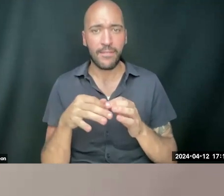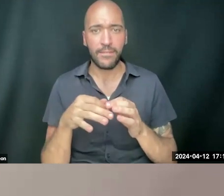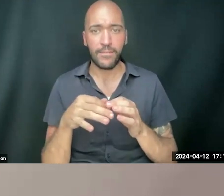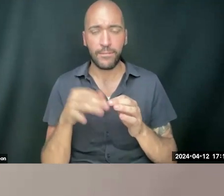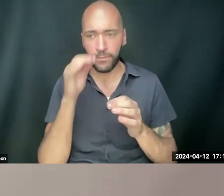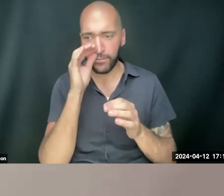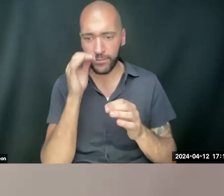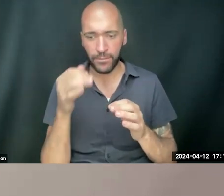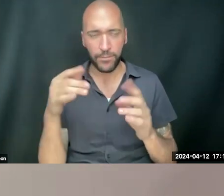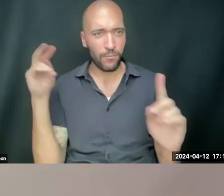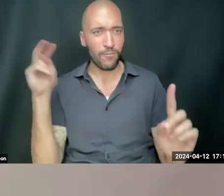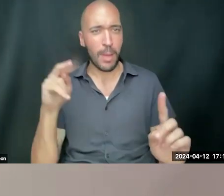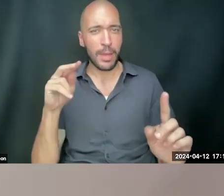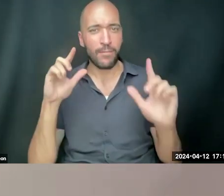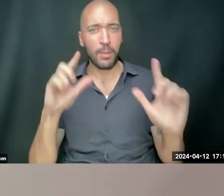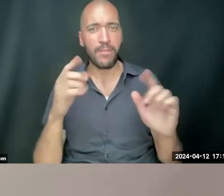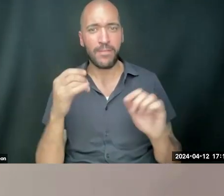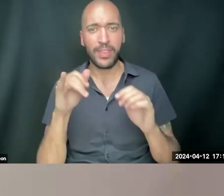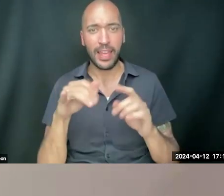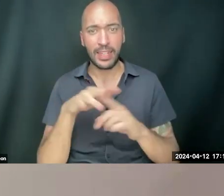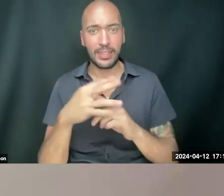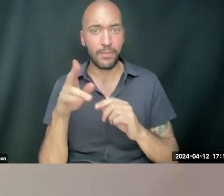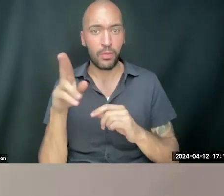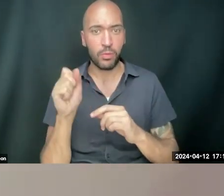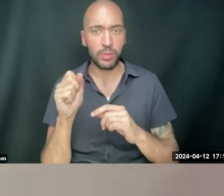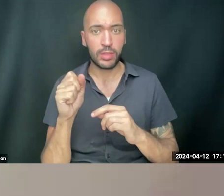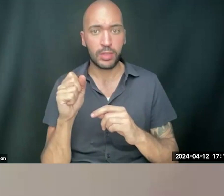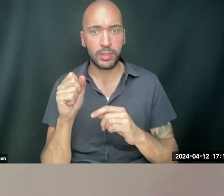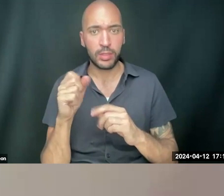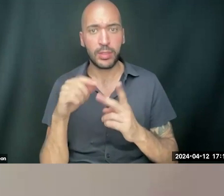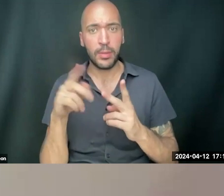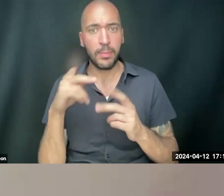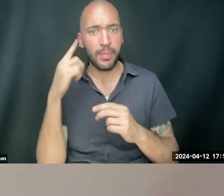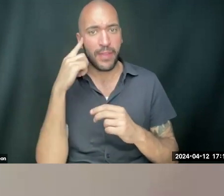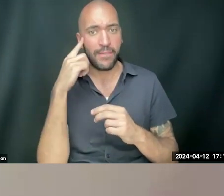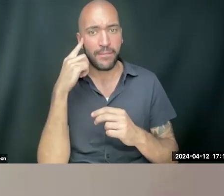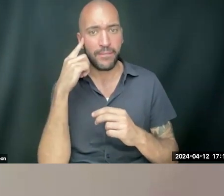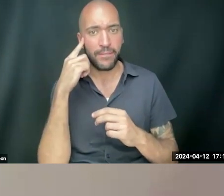continuous framing of, in the context of the United States, like people think of